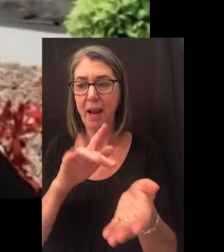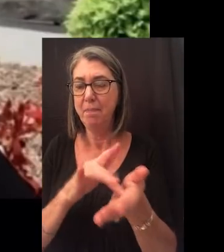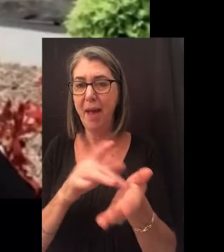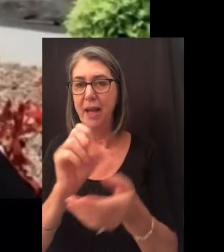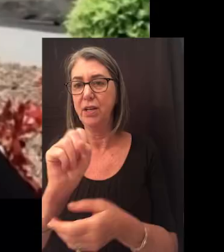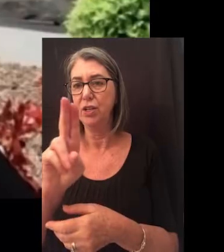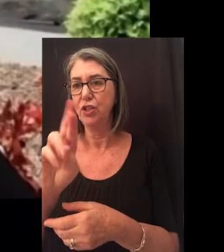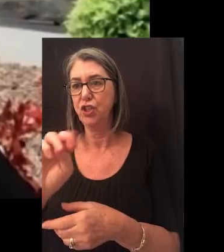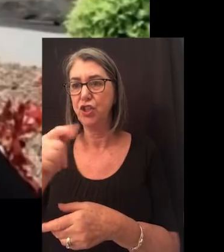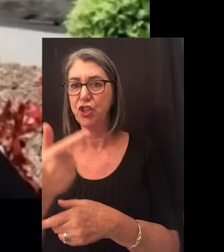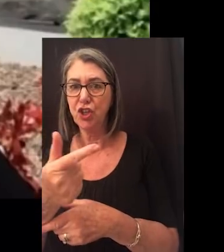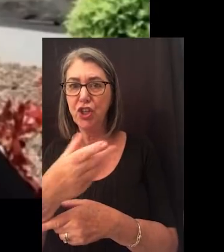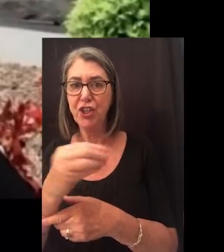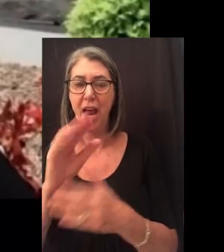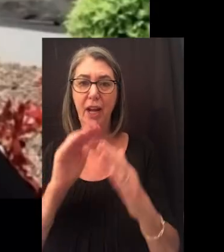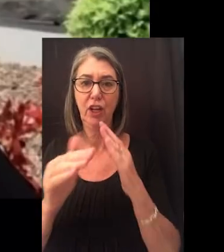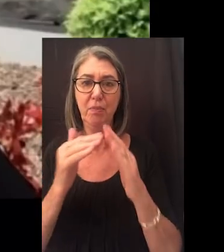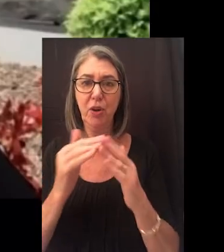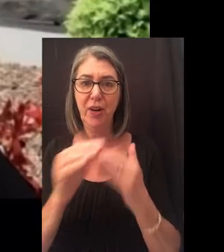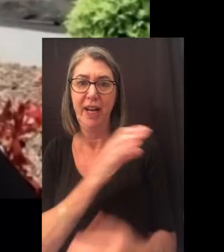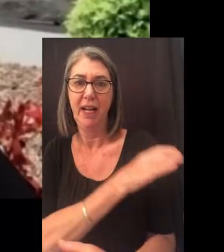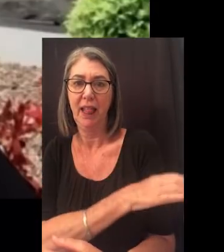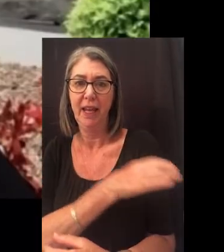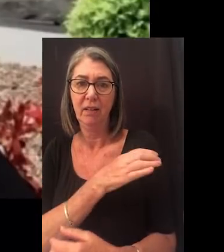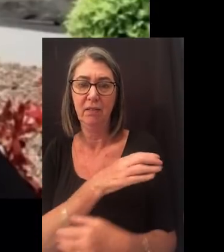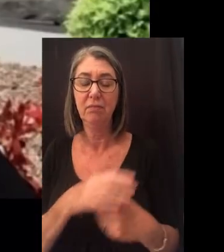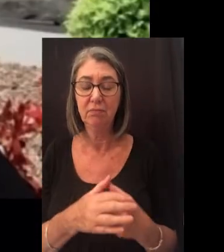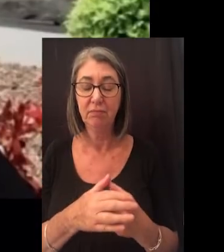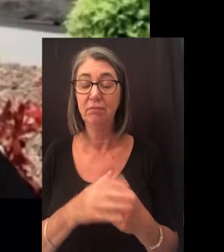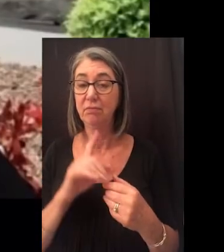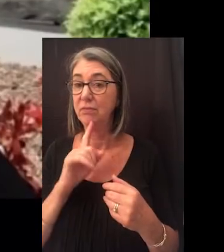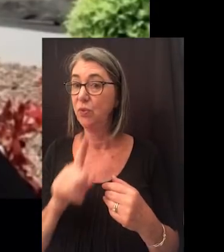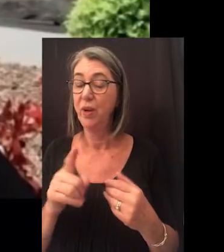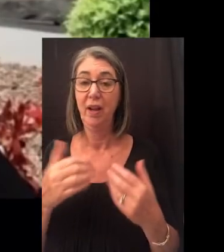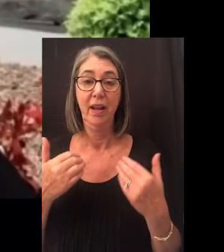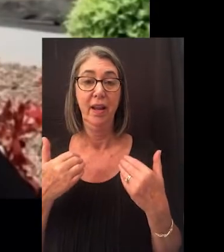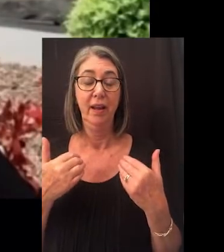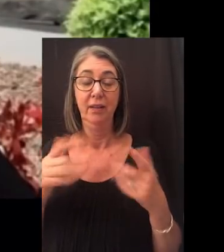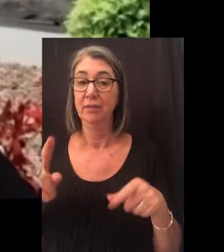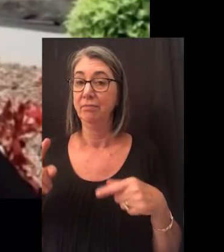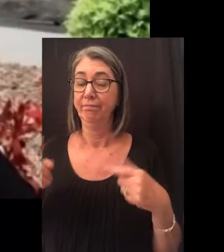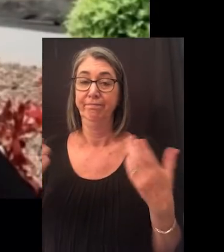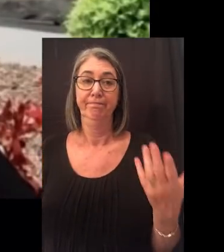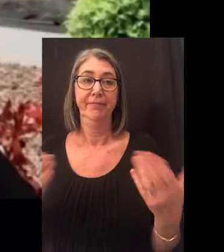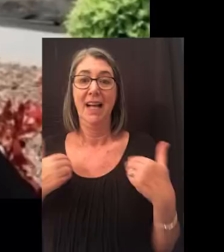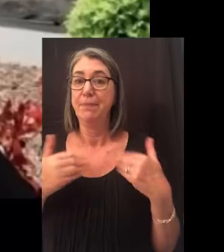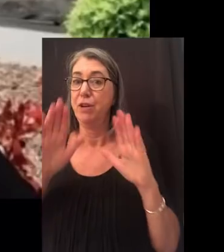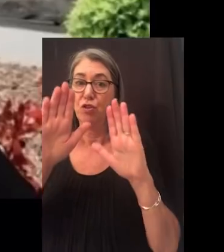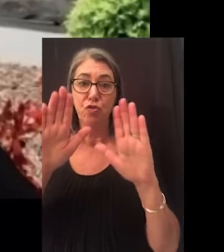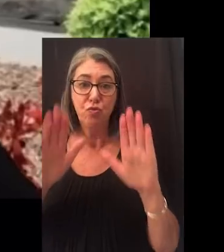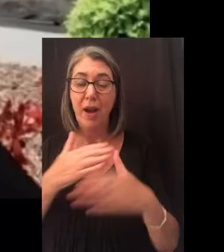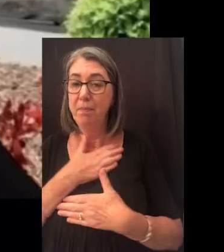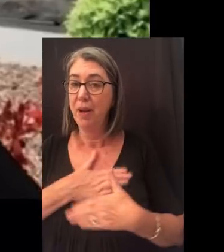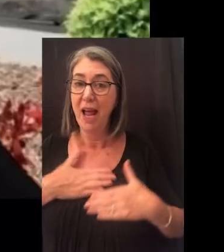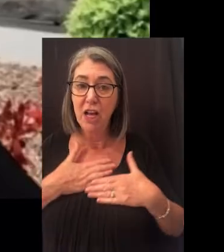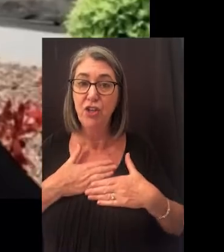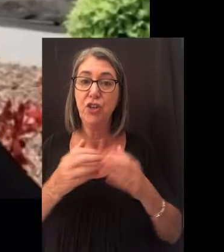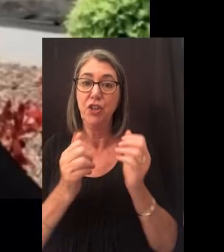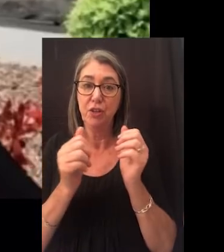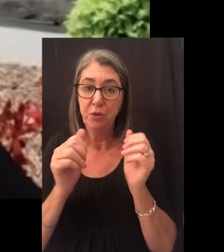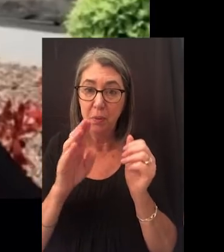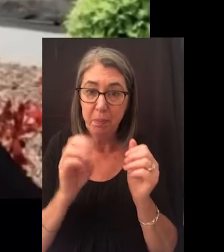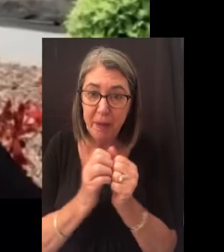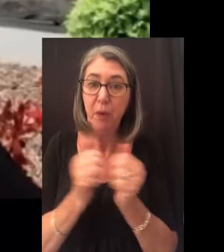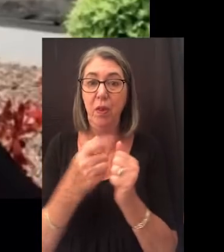your psych and med surg and your community clinicals. It really has been a